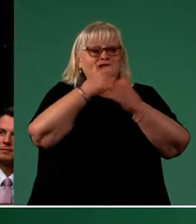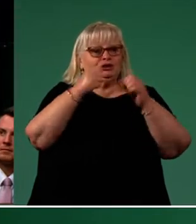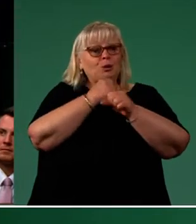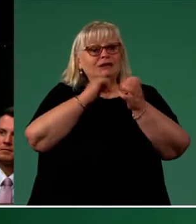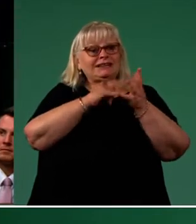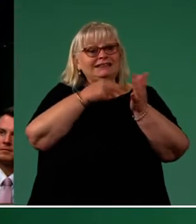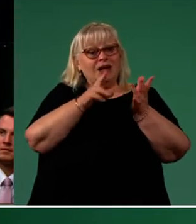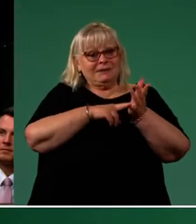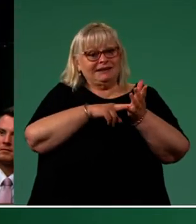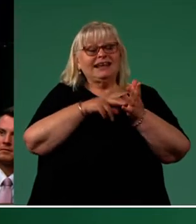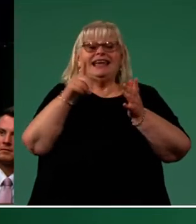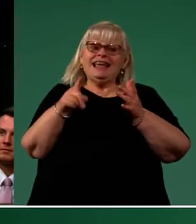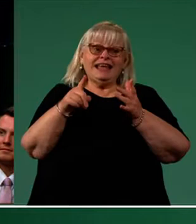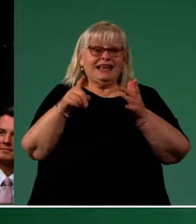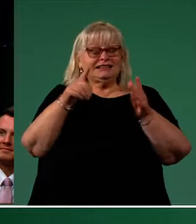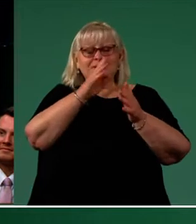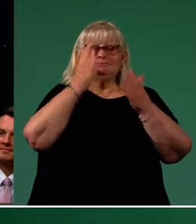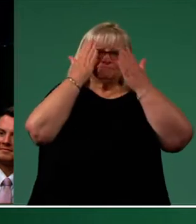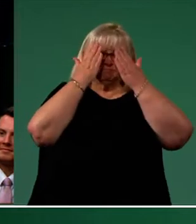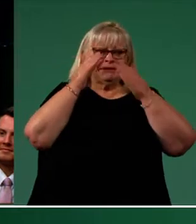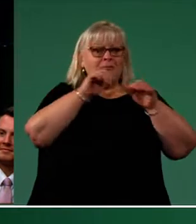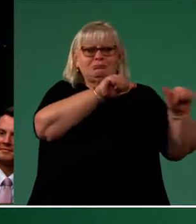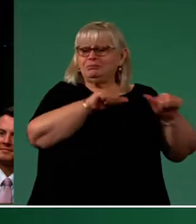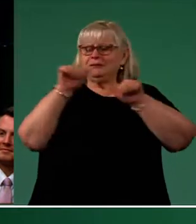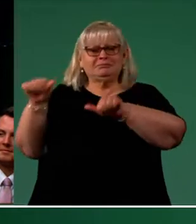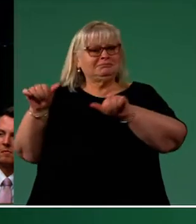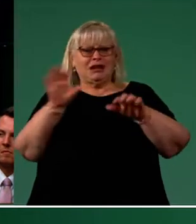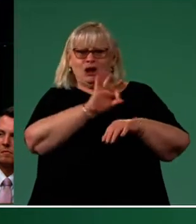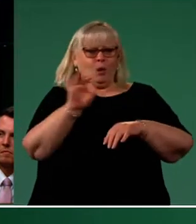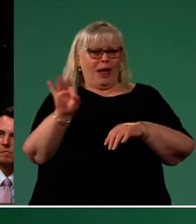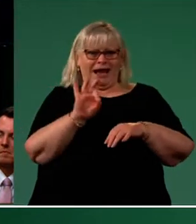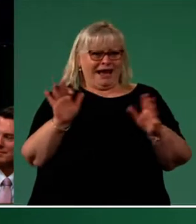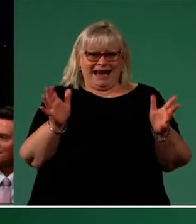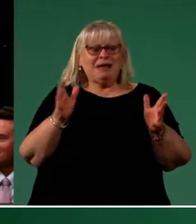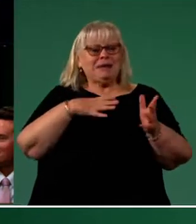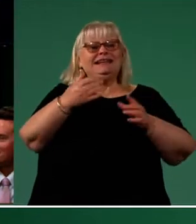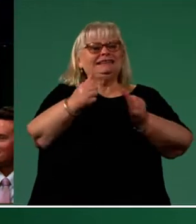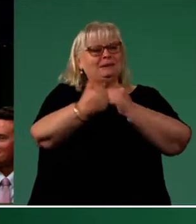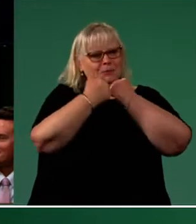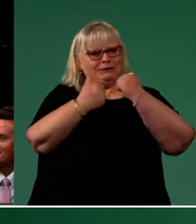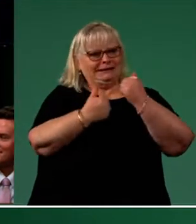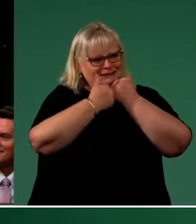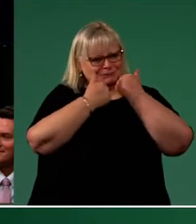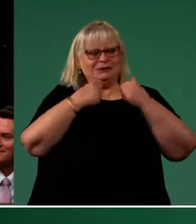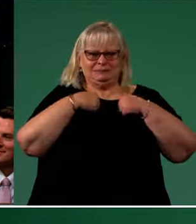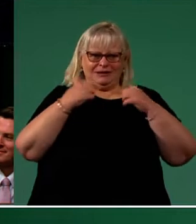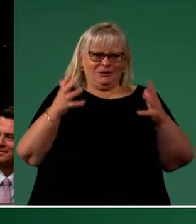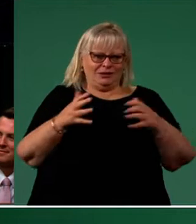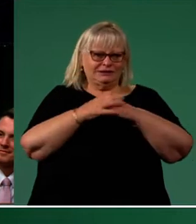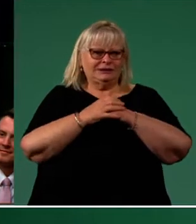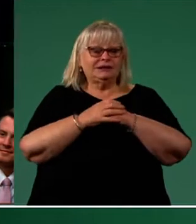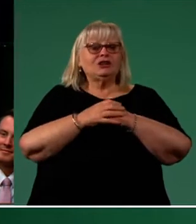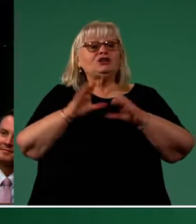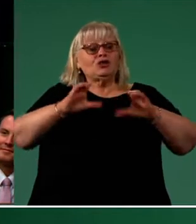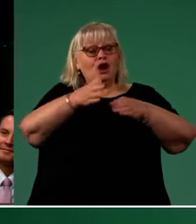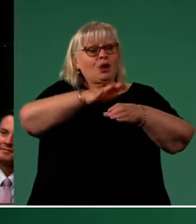-confessed Bennelong agnostic, thank you for your guidance and support and for trusting the polling. To our local party and branch